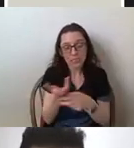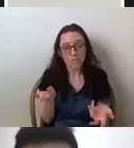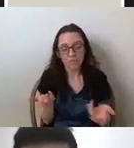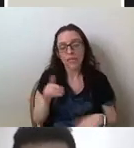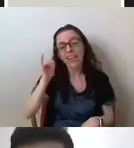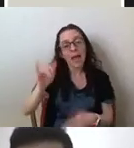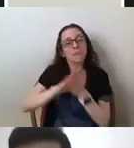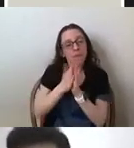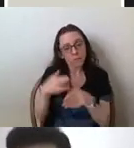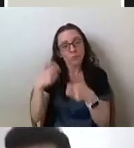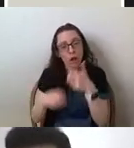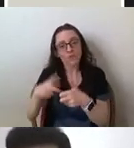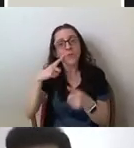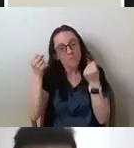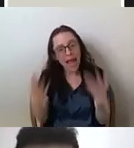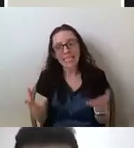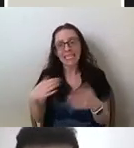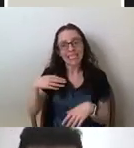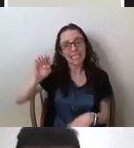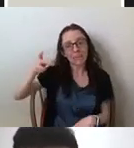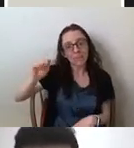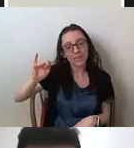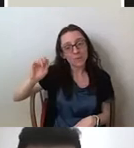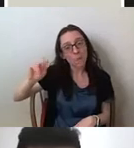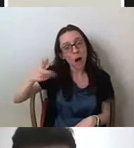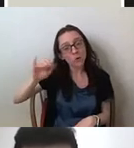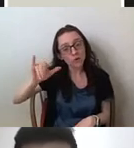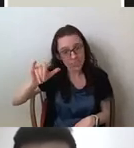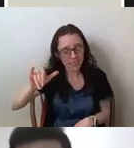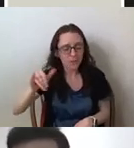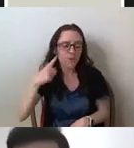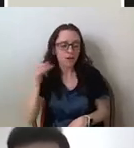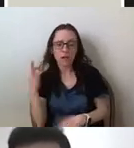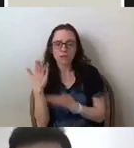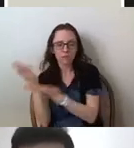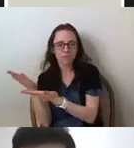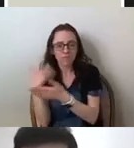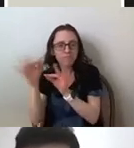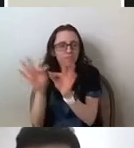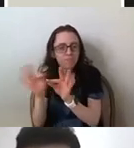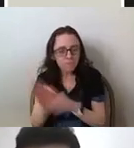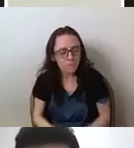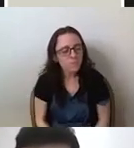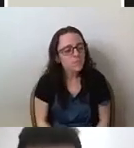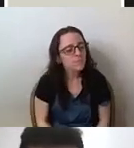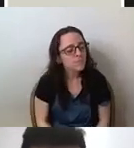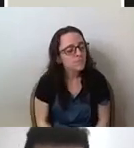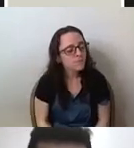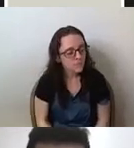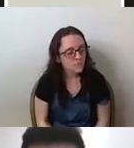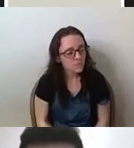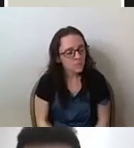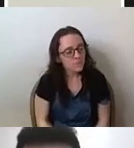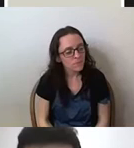epistemologies because of sort of the following. I kind of outlined sort of a, sort of